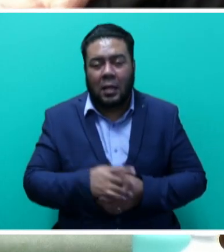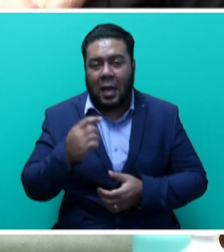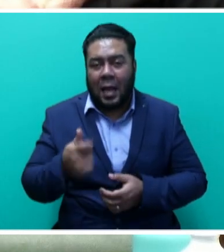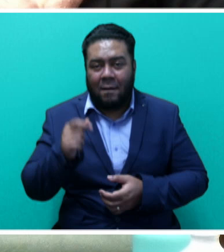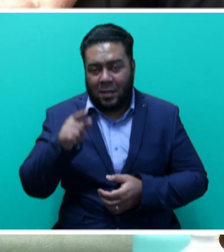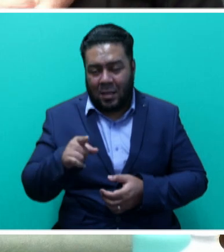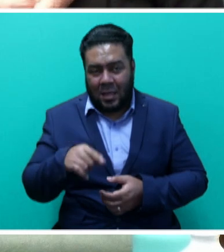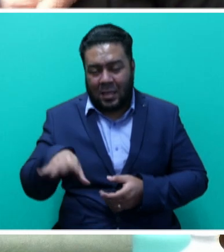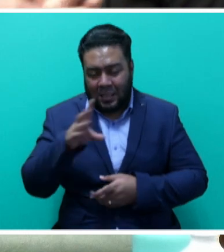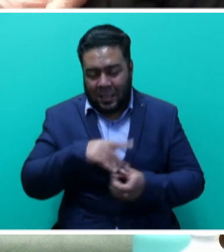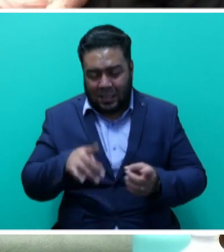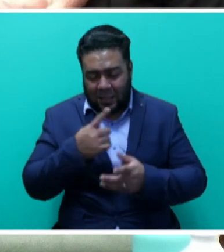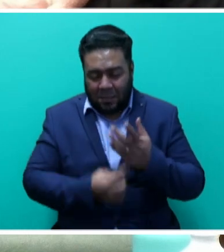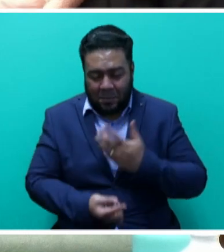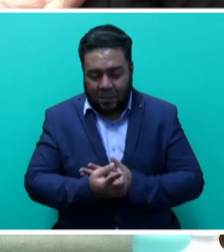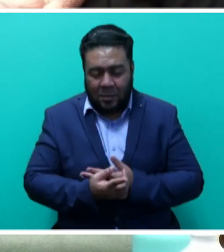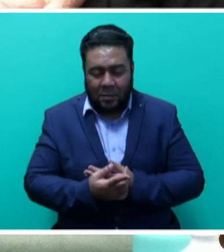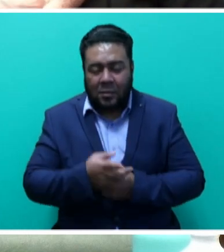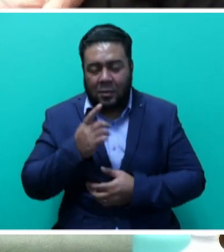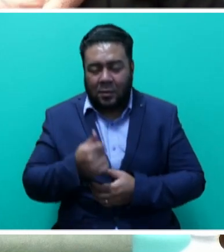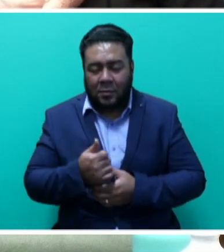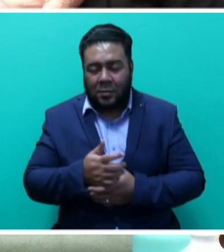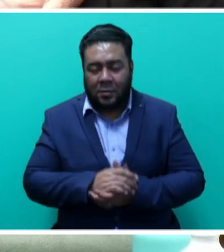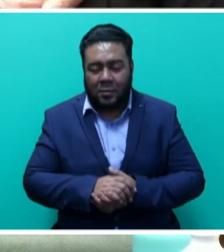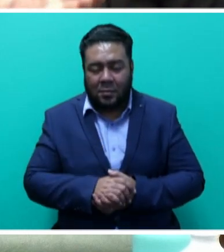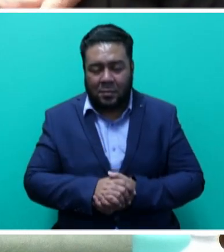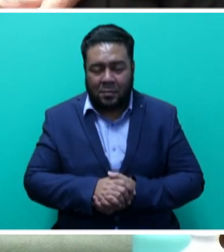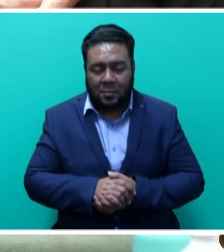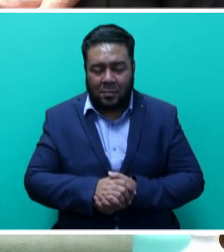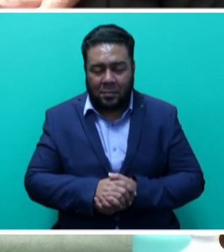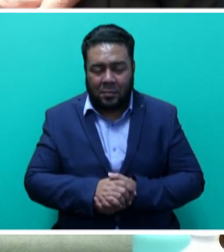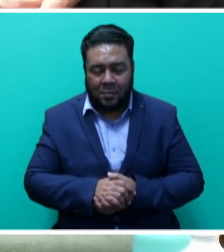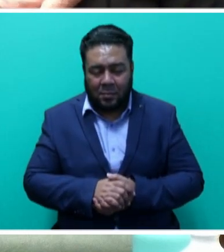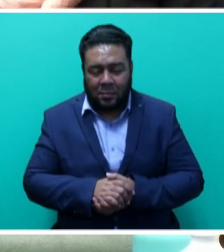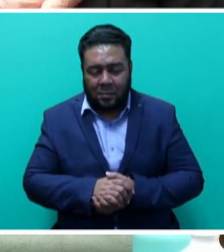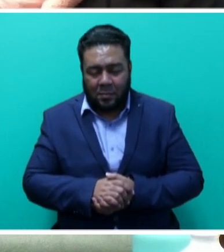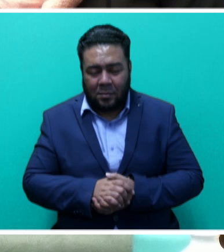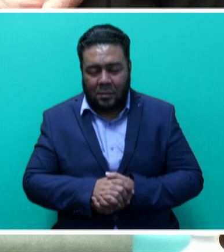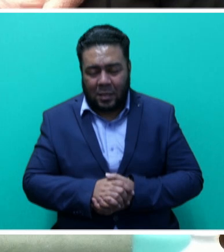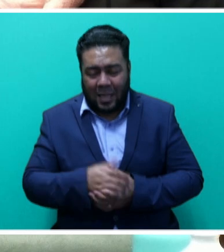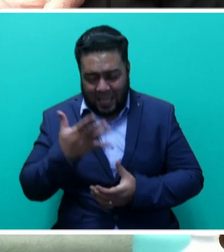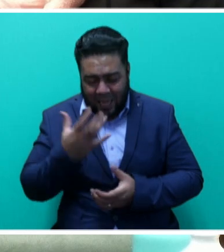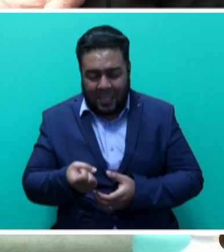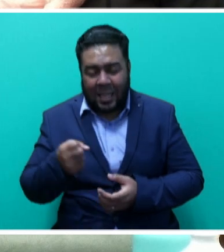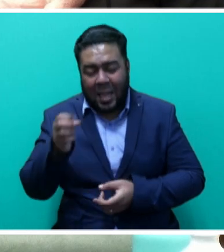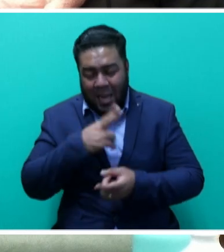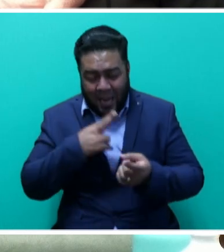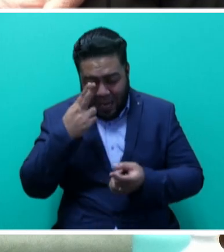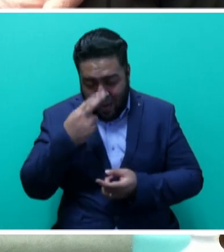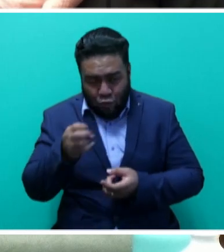a disaster has struck, after the Cabinet has declared it as a national disaster,